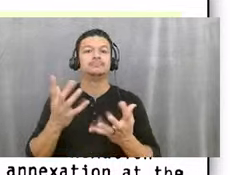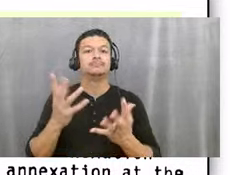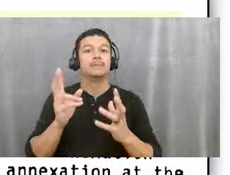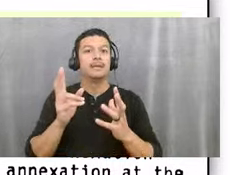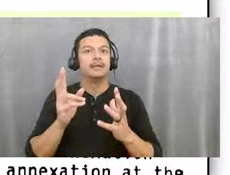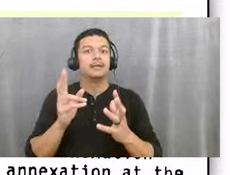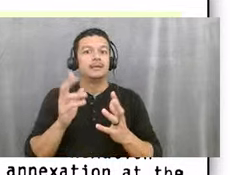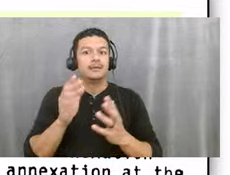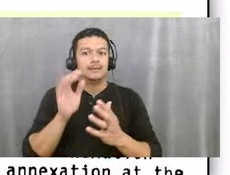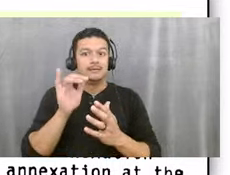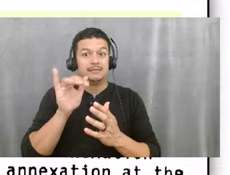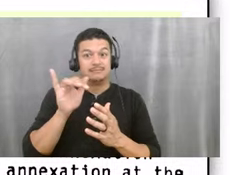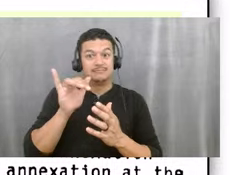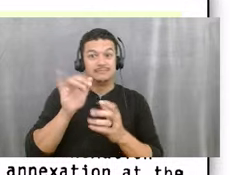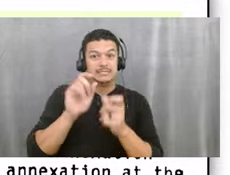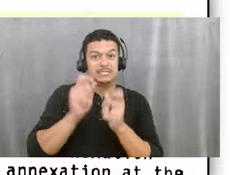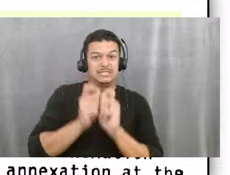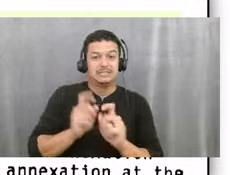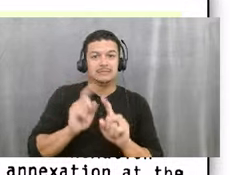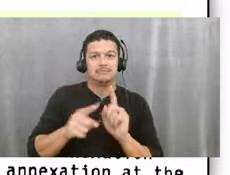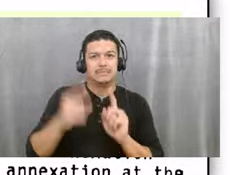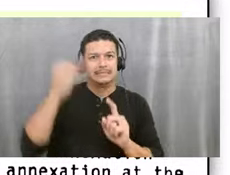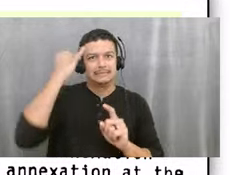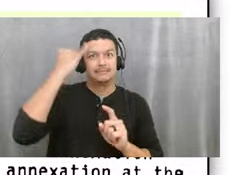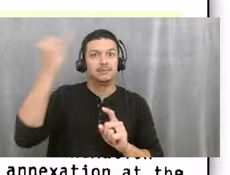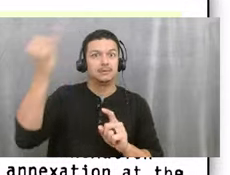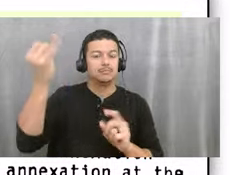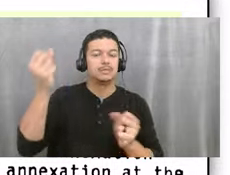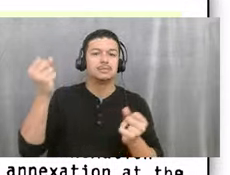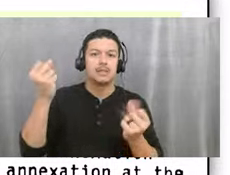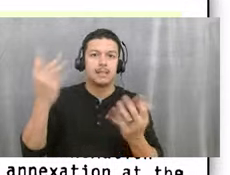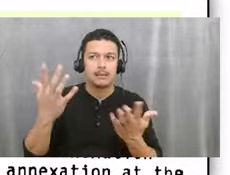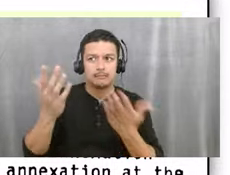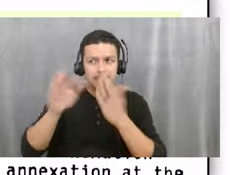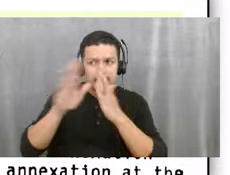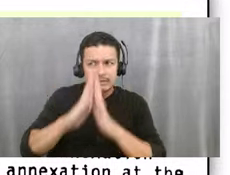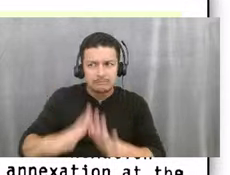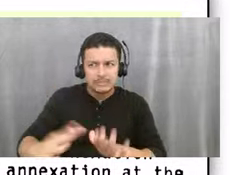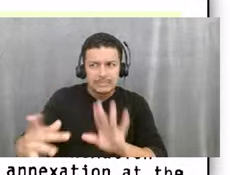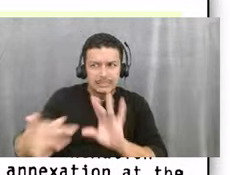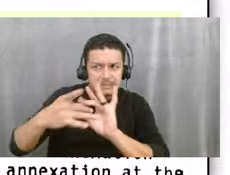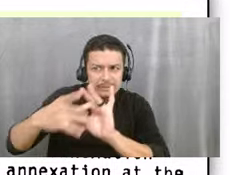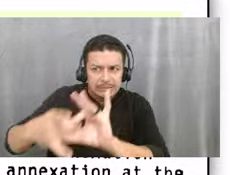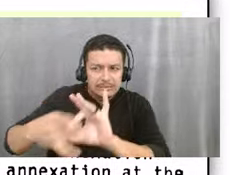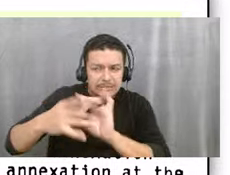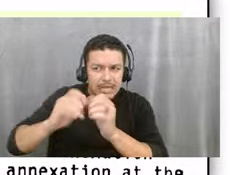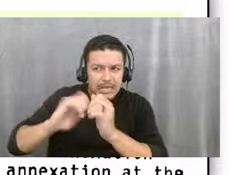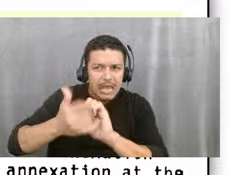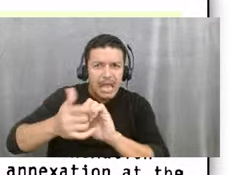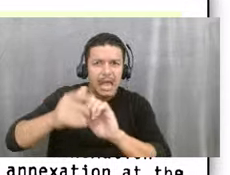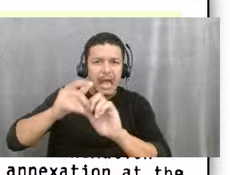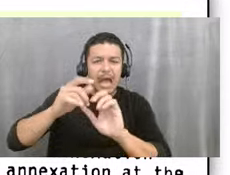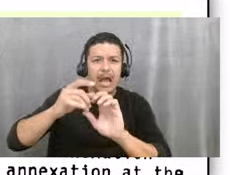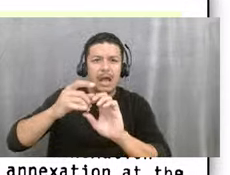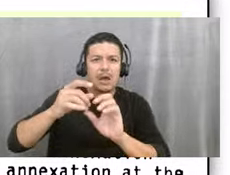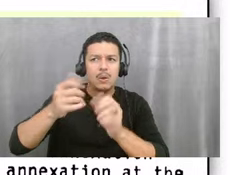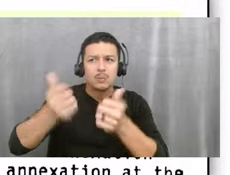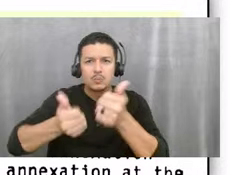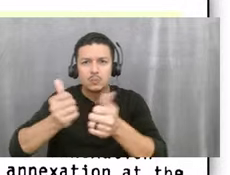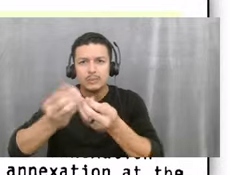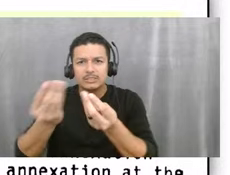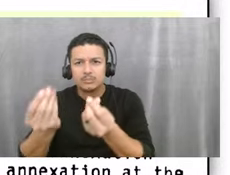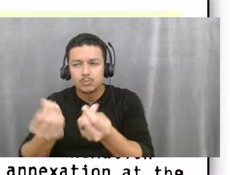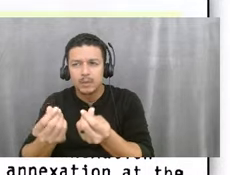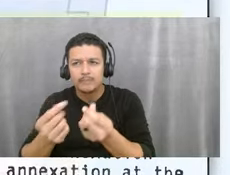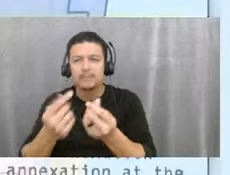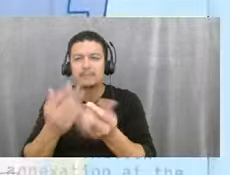this is, um, a lot of kind of piecemealing work to tie the right agreements to the right properties, but we did some of it. So I will show you what that